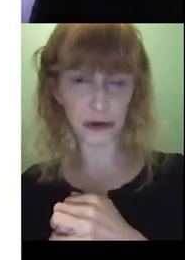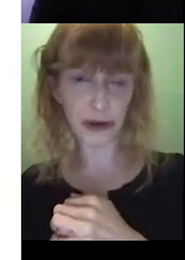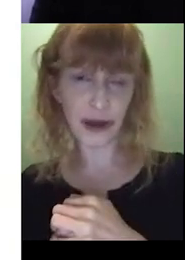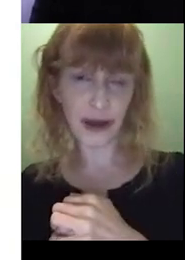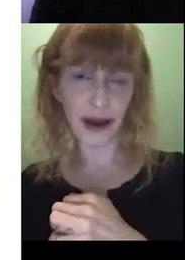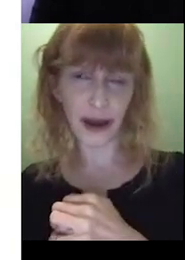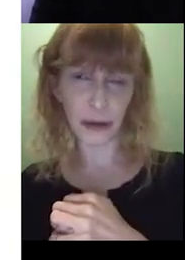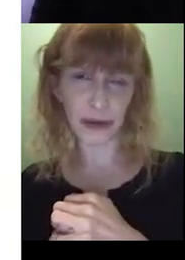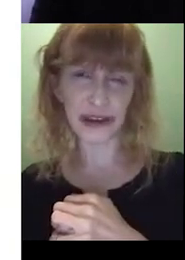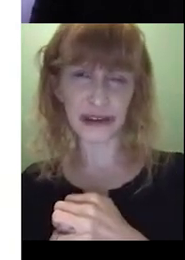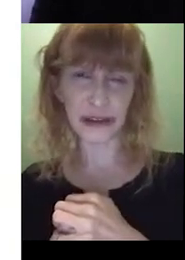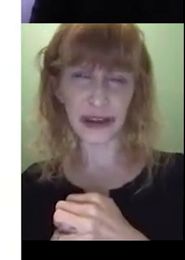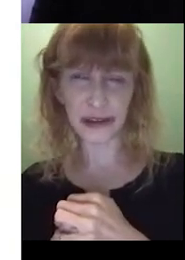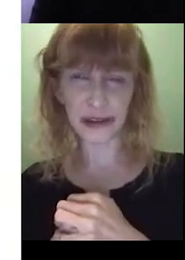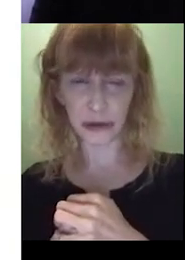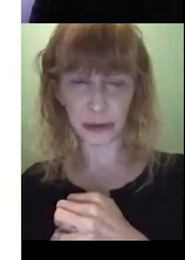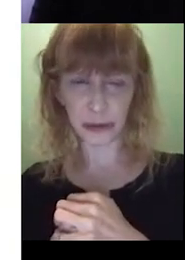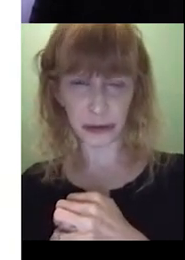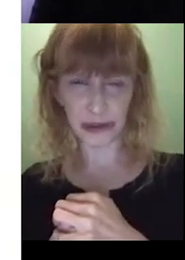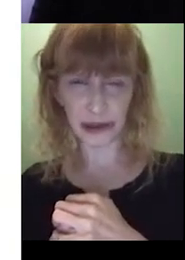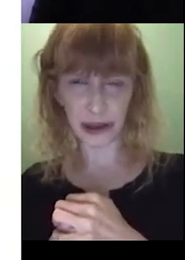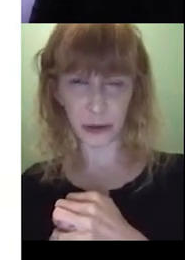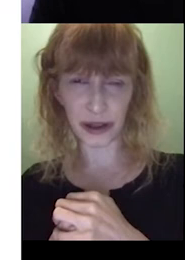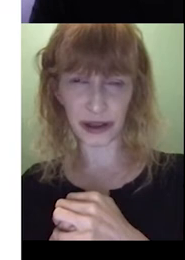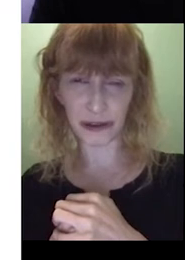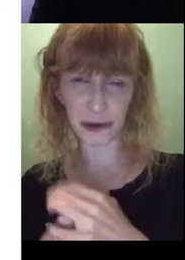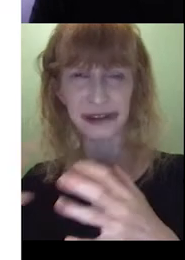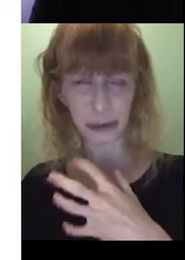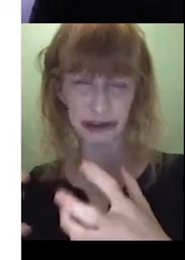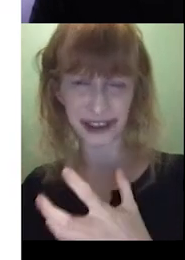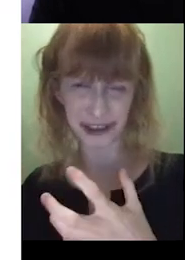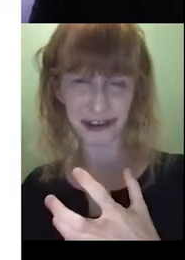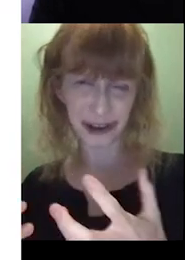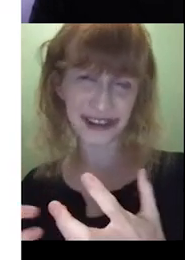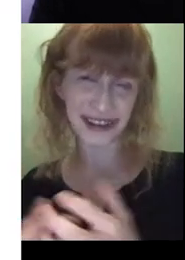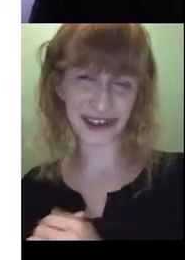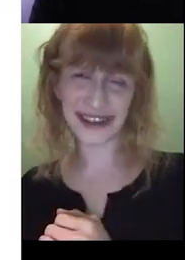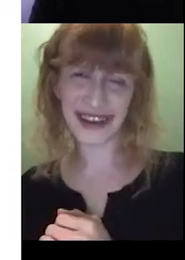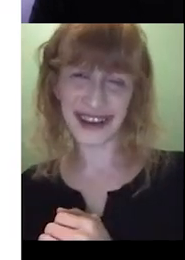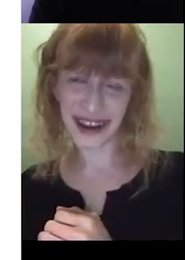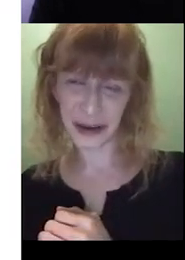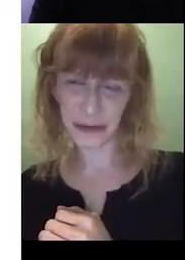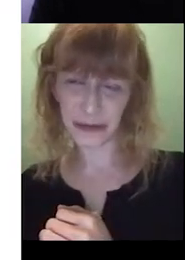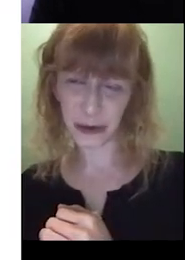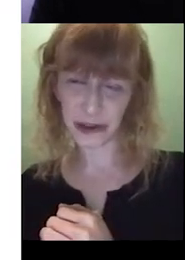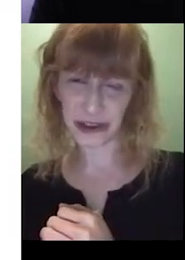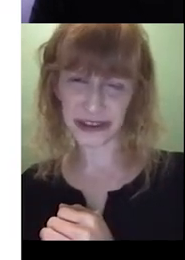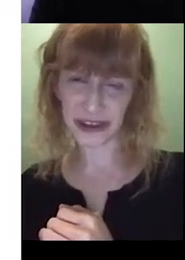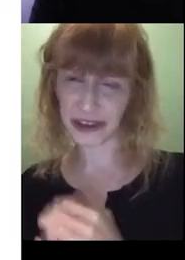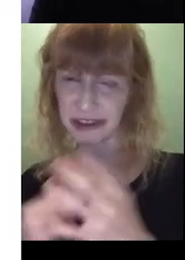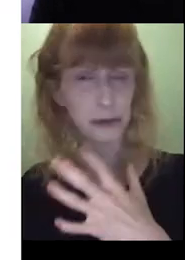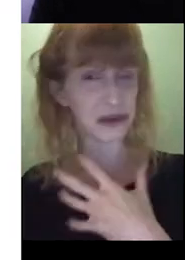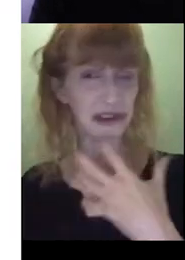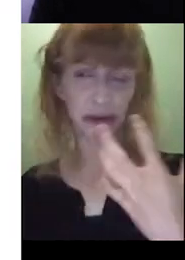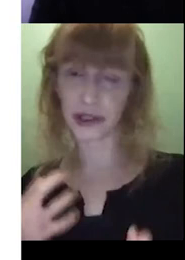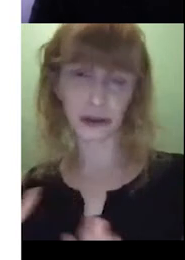the two. Because then it sort of becomes like we're doing simultaneous translation, which is